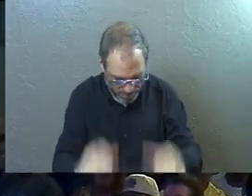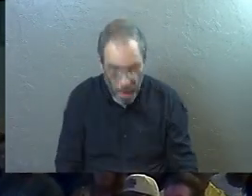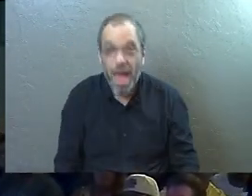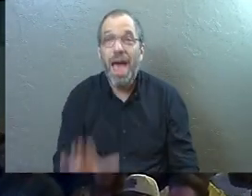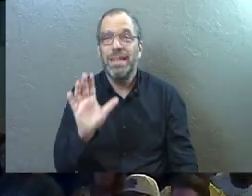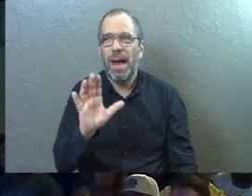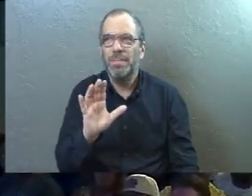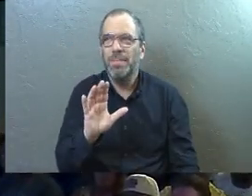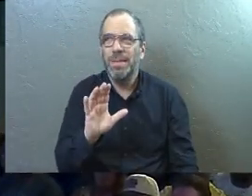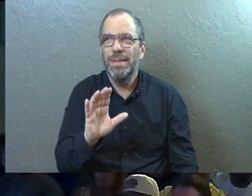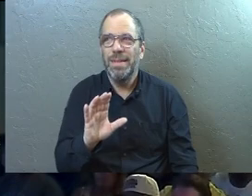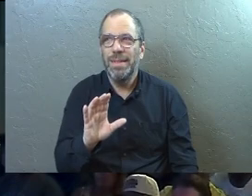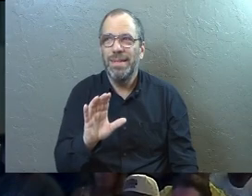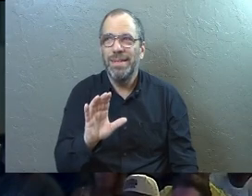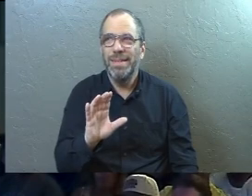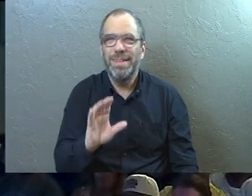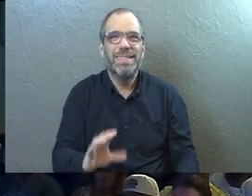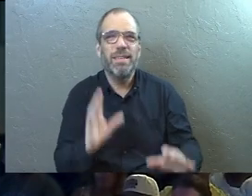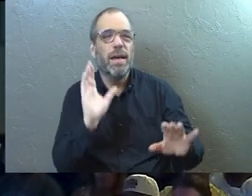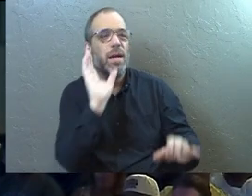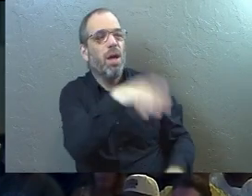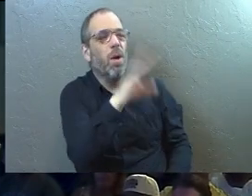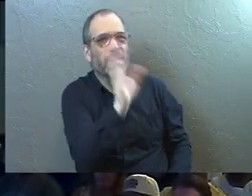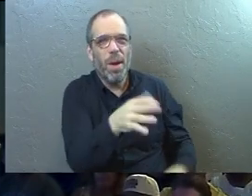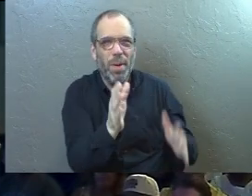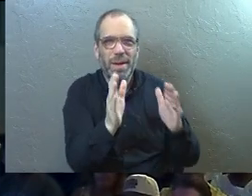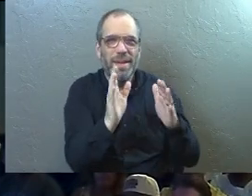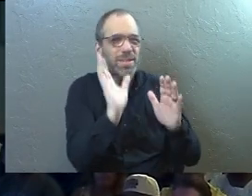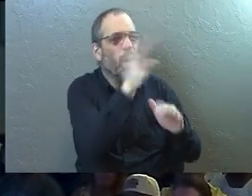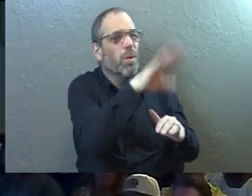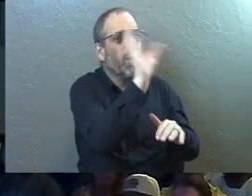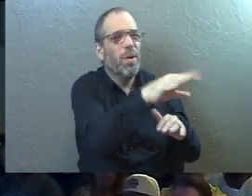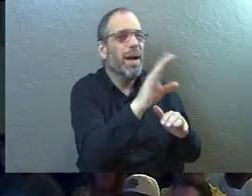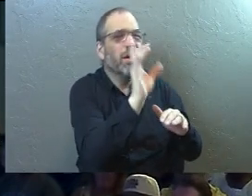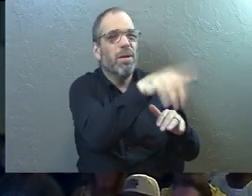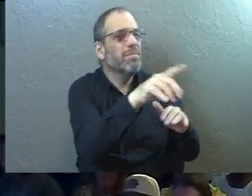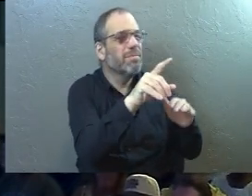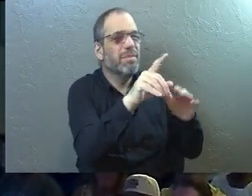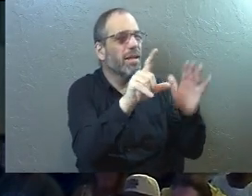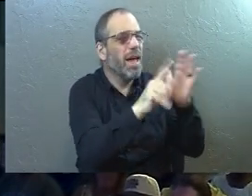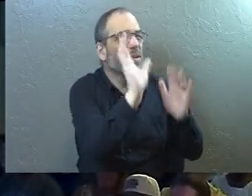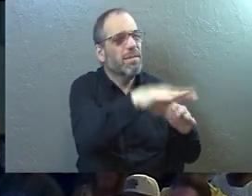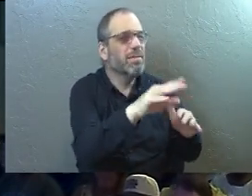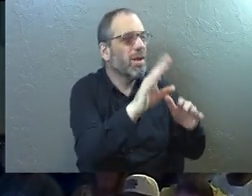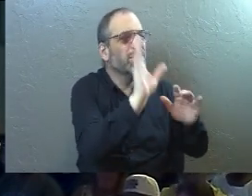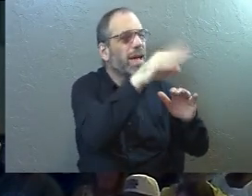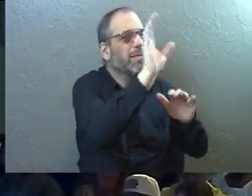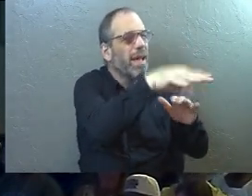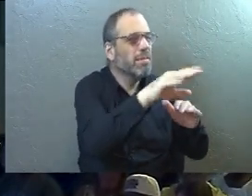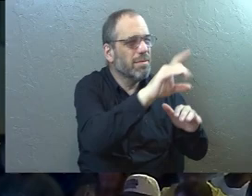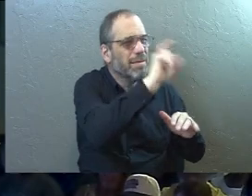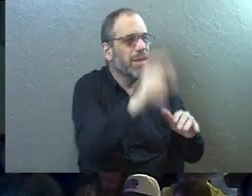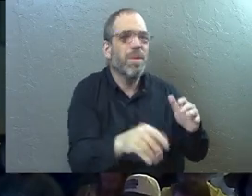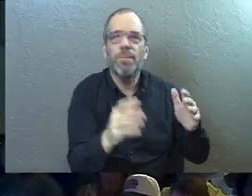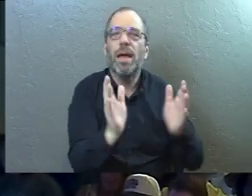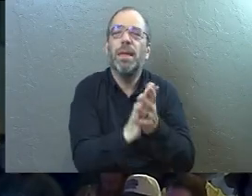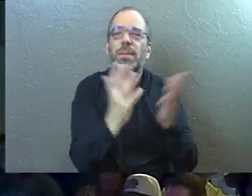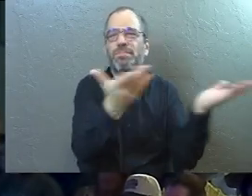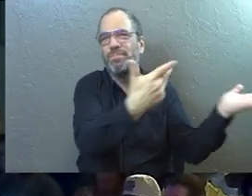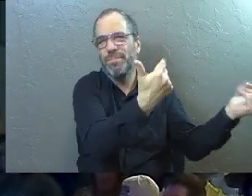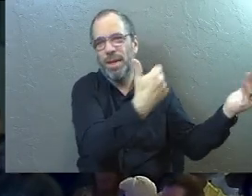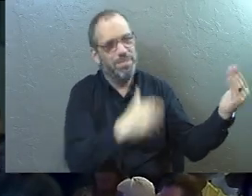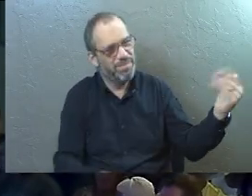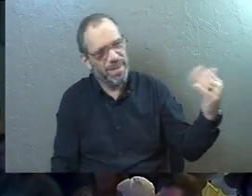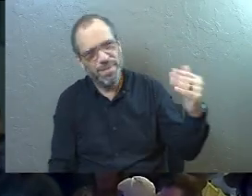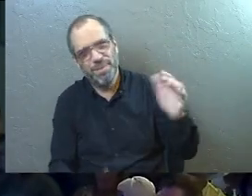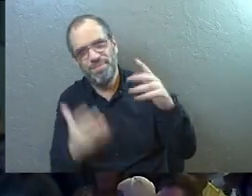Now go ahead and leave the door and just keep going for a few blocks. I'm joking. I'm joking. You don't have to do that. Come on back. Give him a hand, would you?